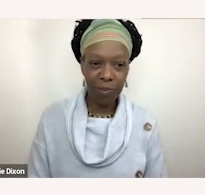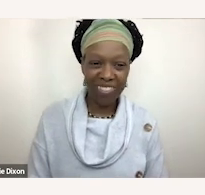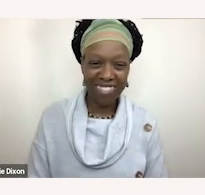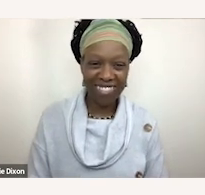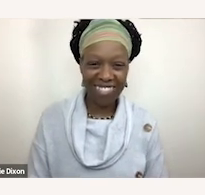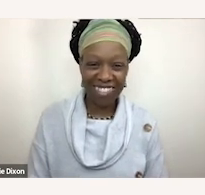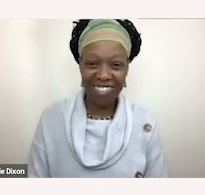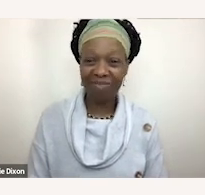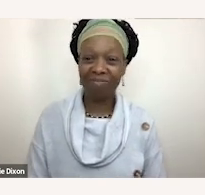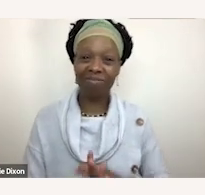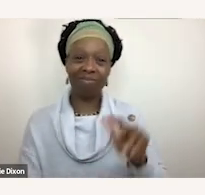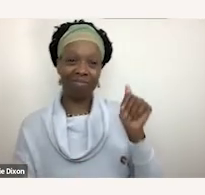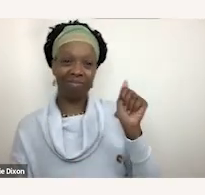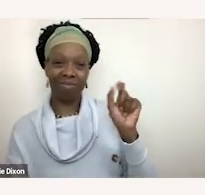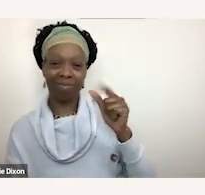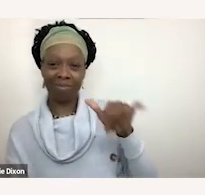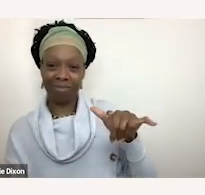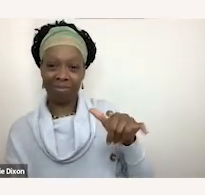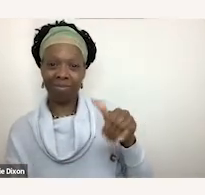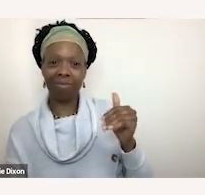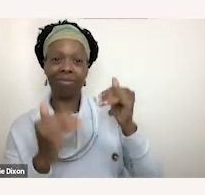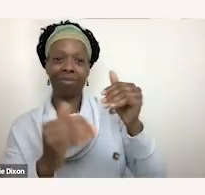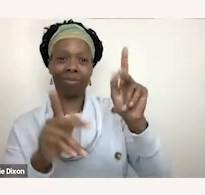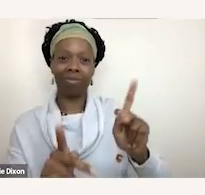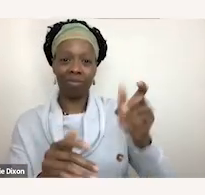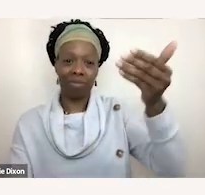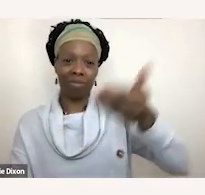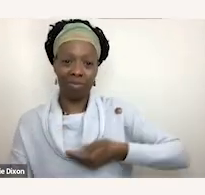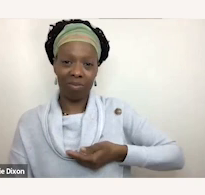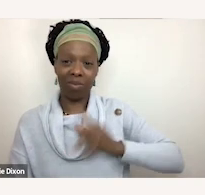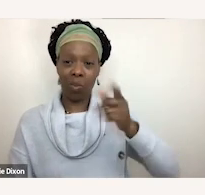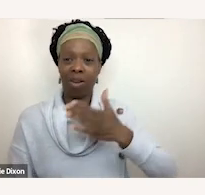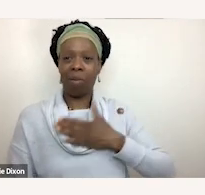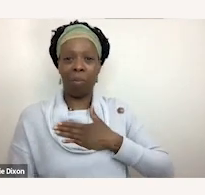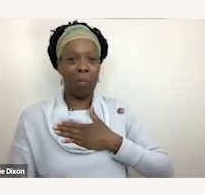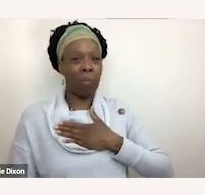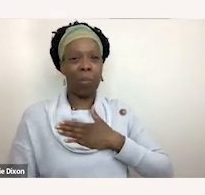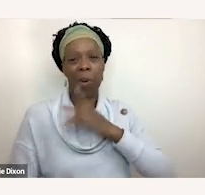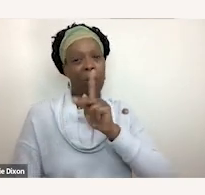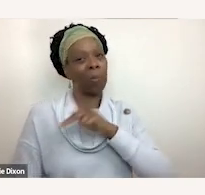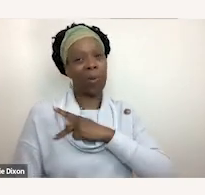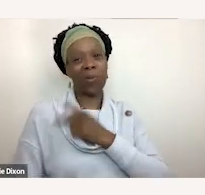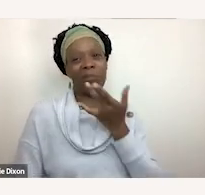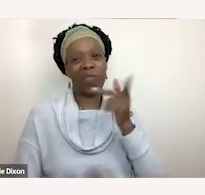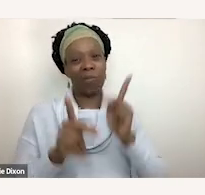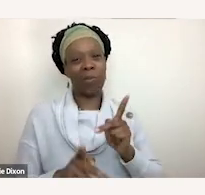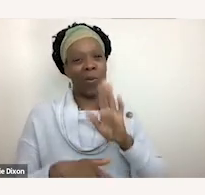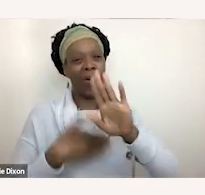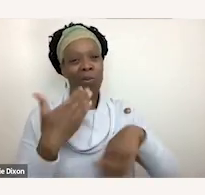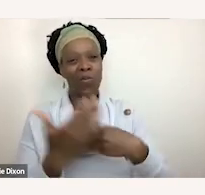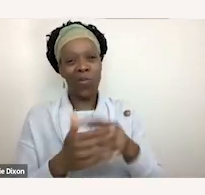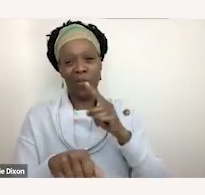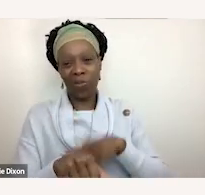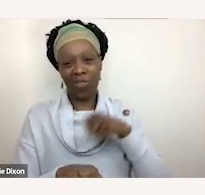The next person we want to introduce to you is one of my personal favorite people of all time. He